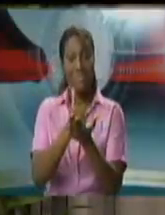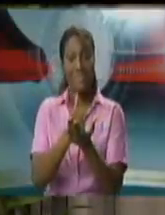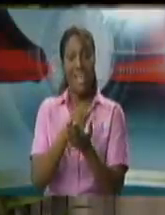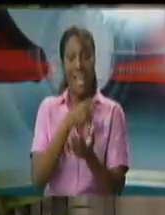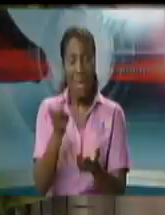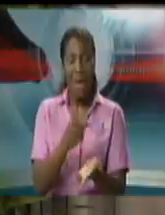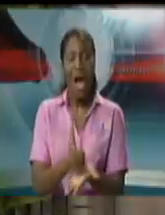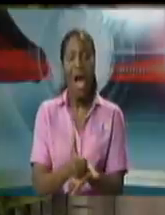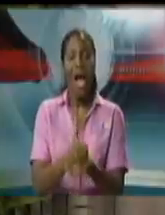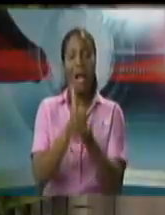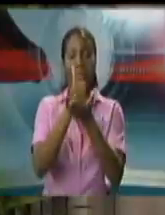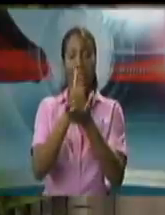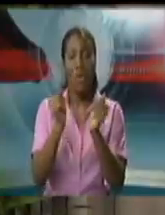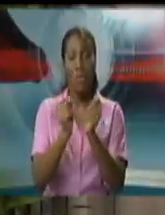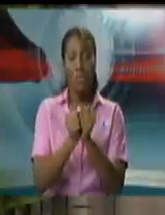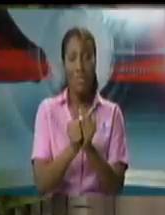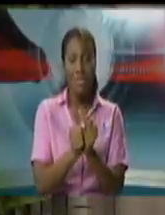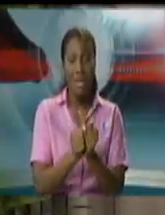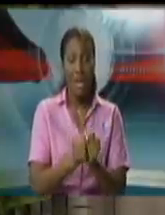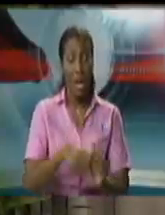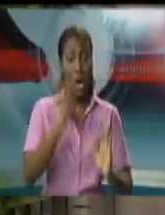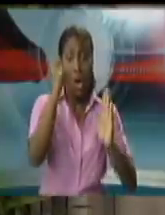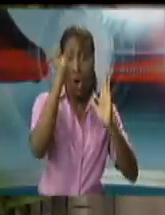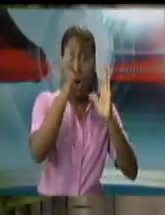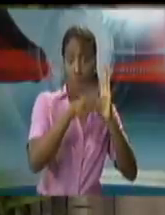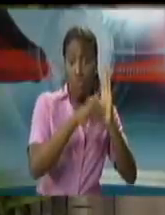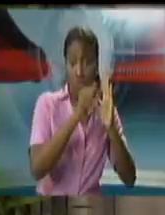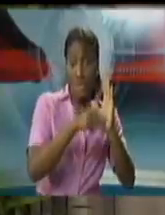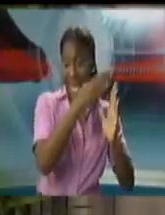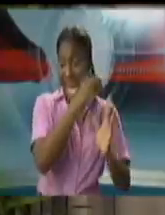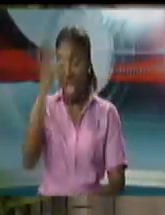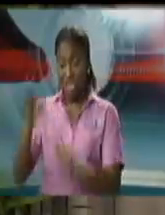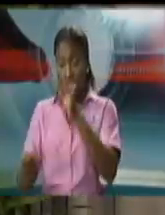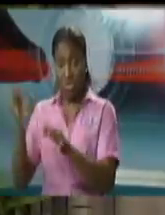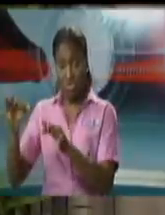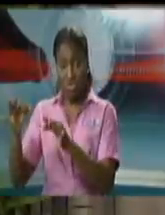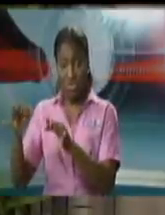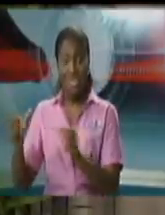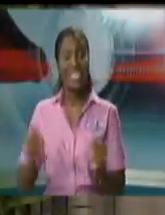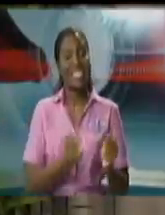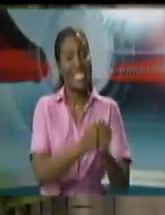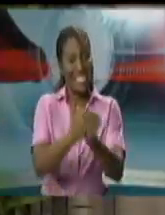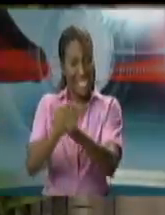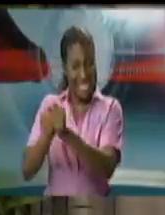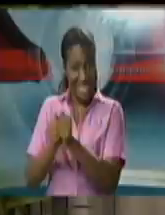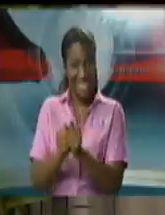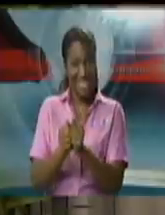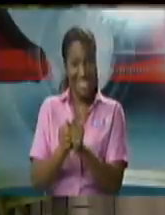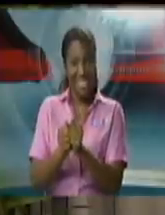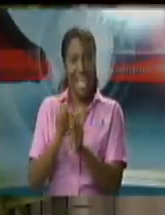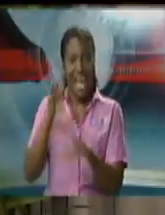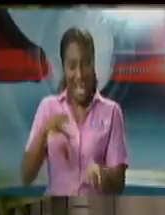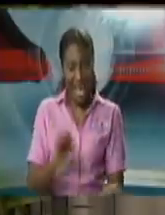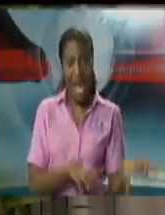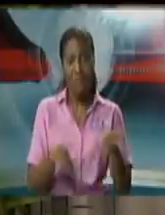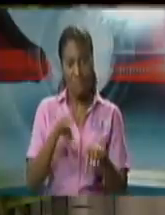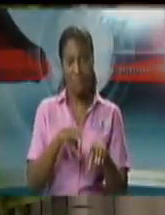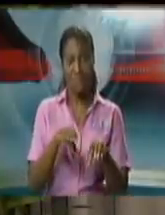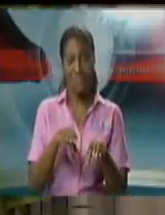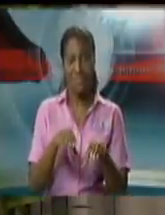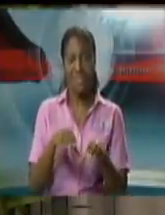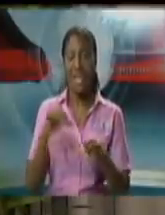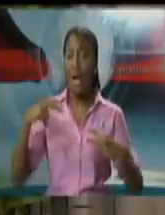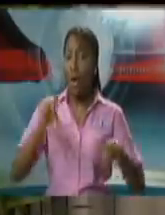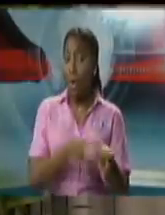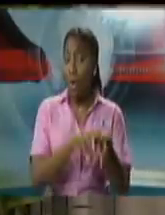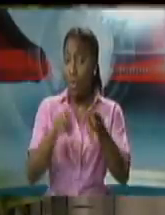of the magistracy with the High Court. In other words then, a High Court judge can sit in the criminal division. We have created Masters